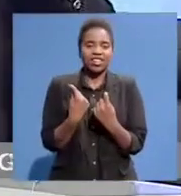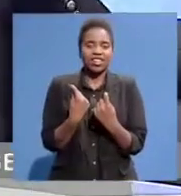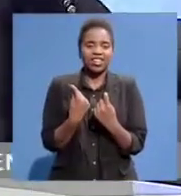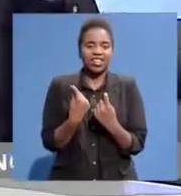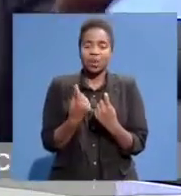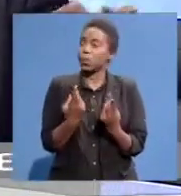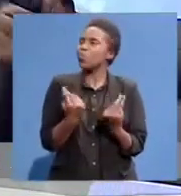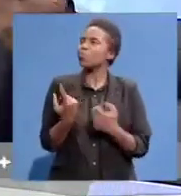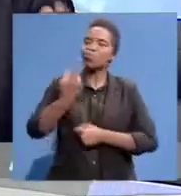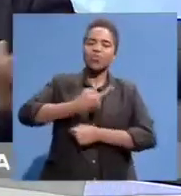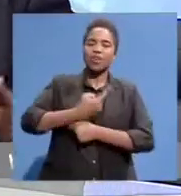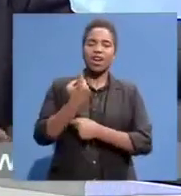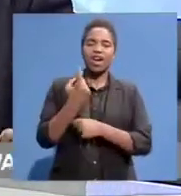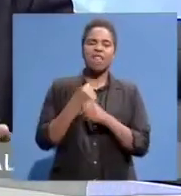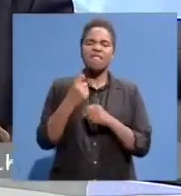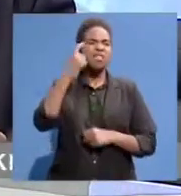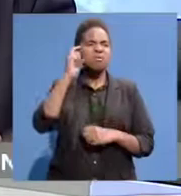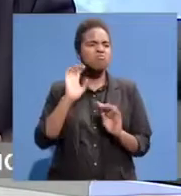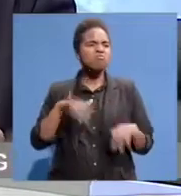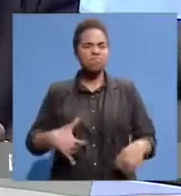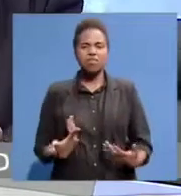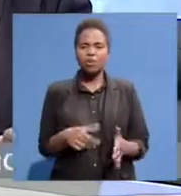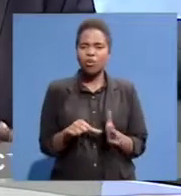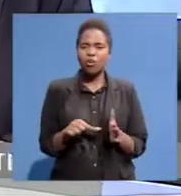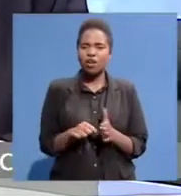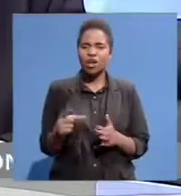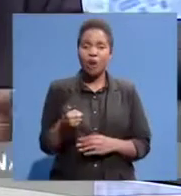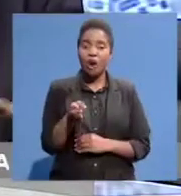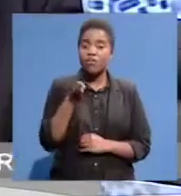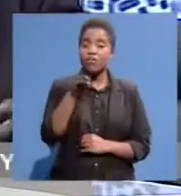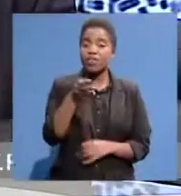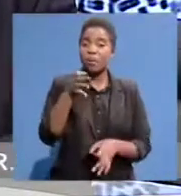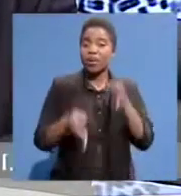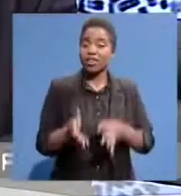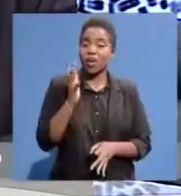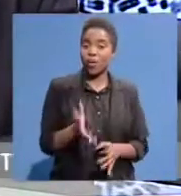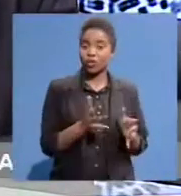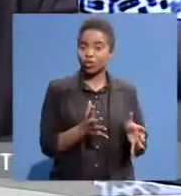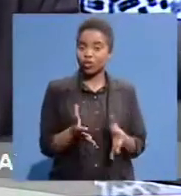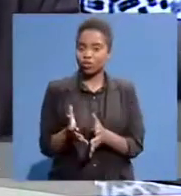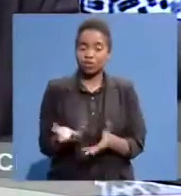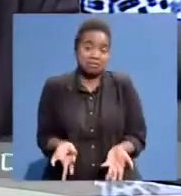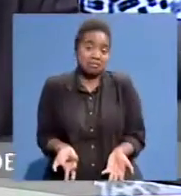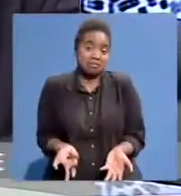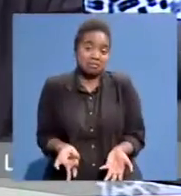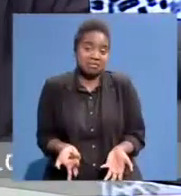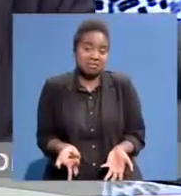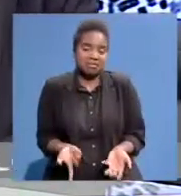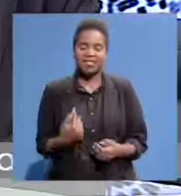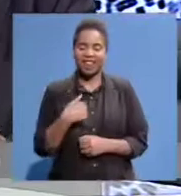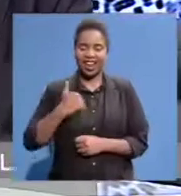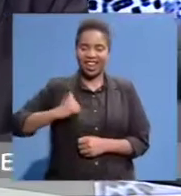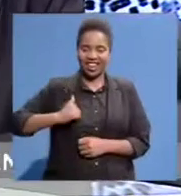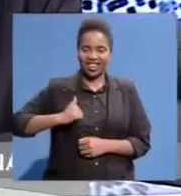I didn't even think That it was anything That had to do With The future politics But hey I guess I was I